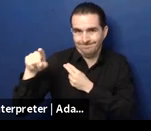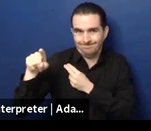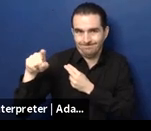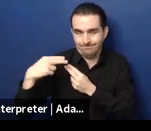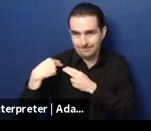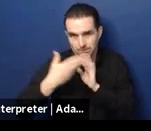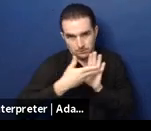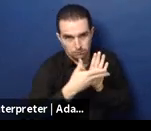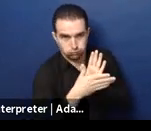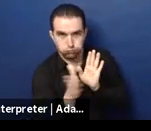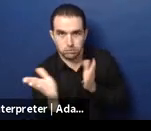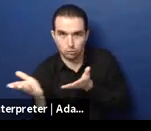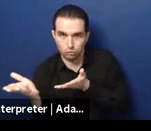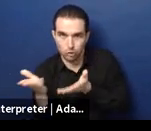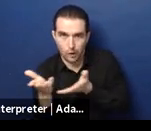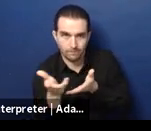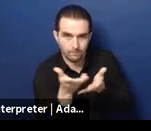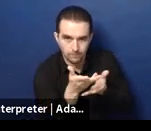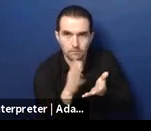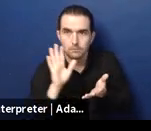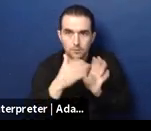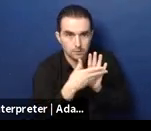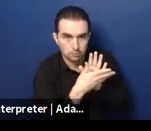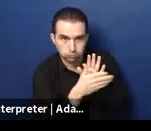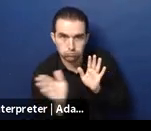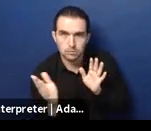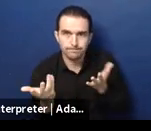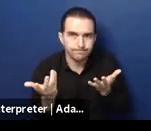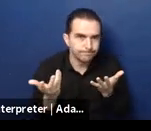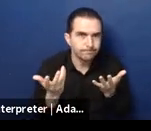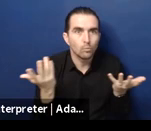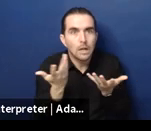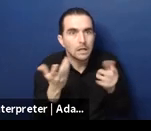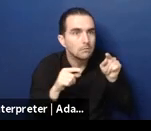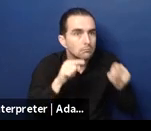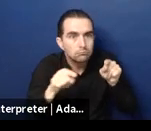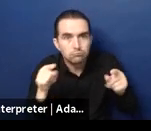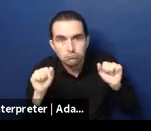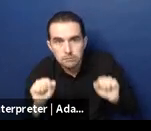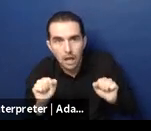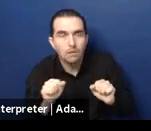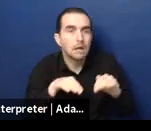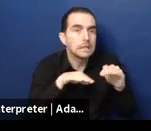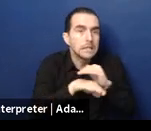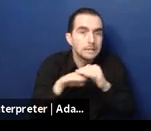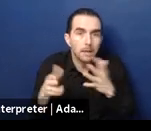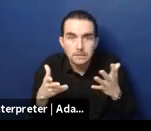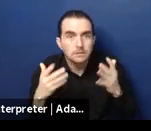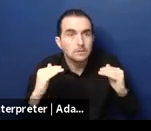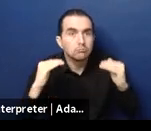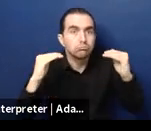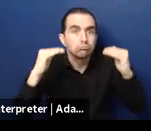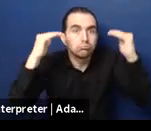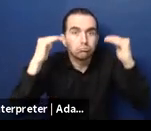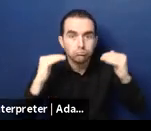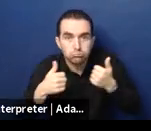350, with a corresponding decrease of children with disabilities in residential care being